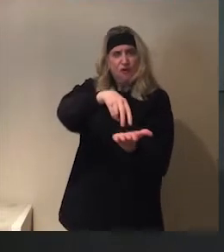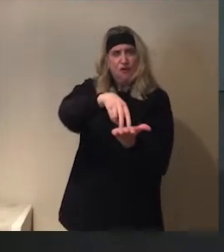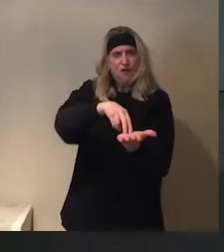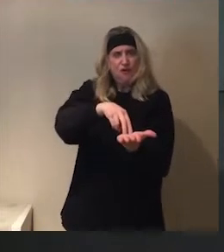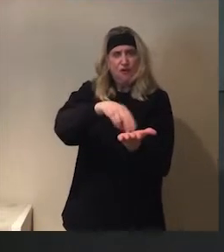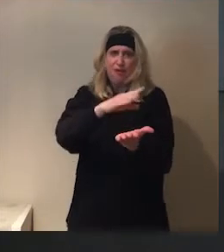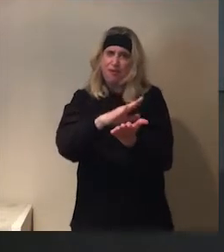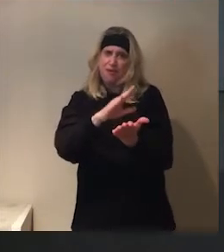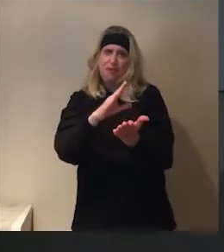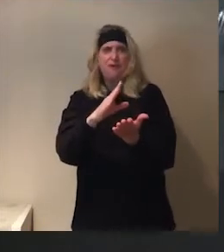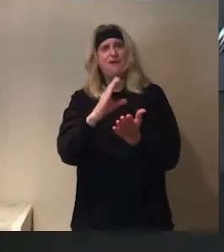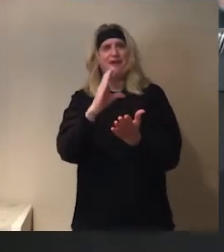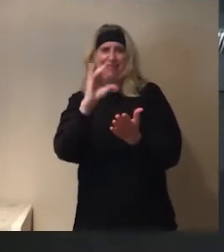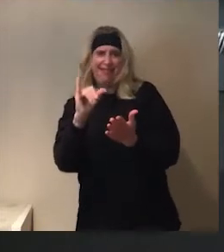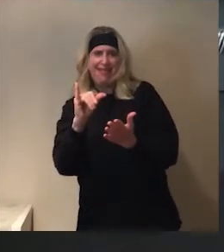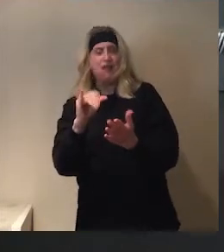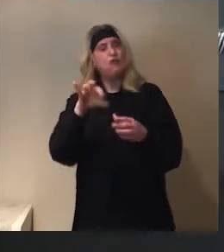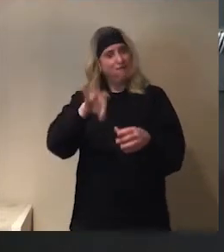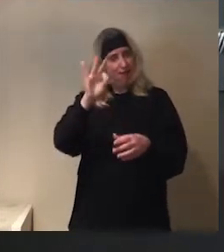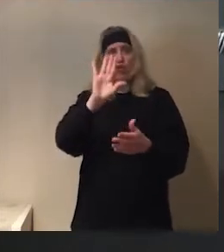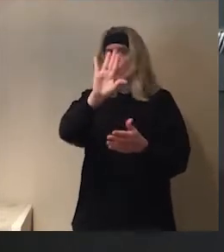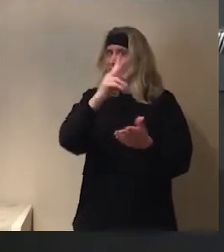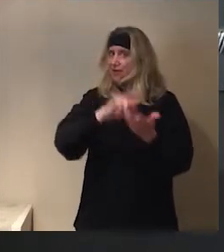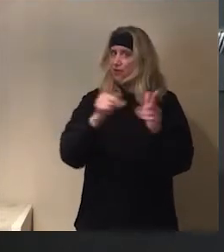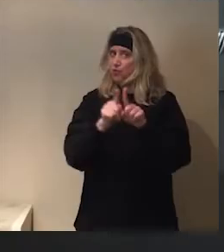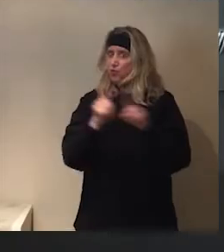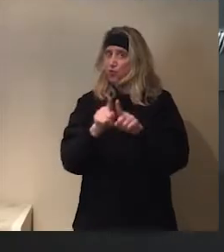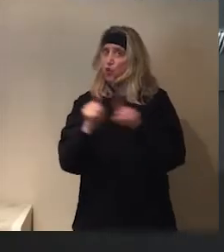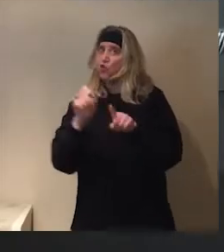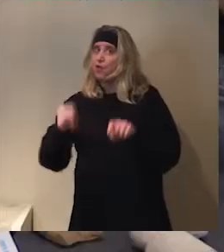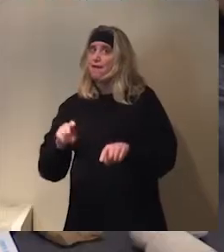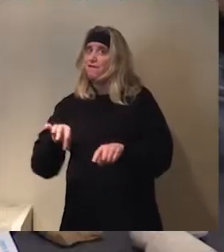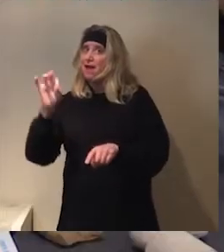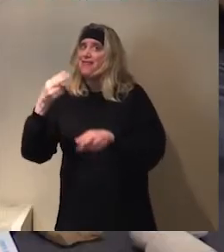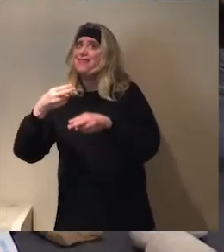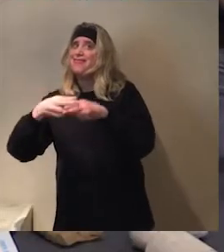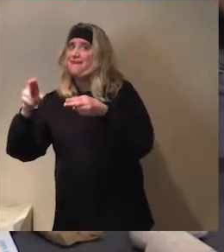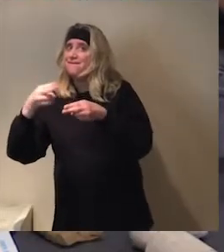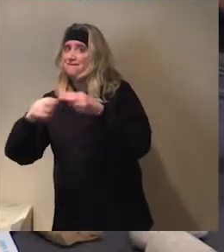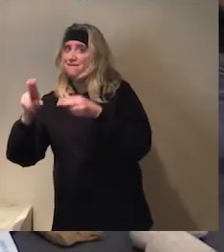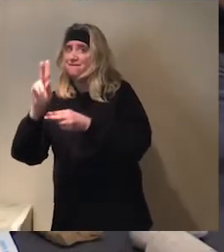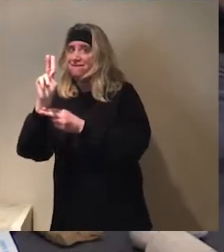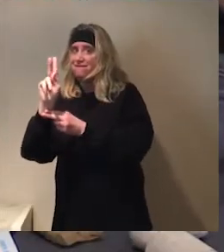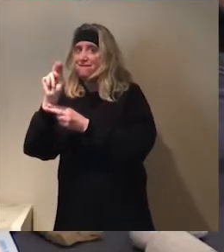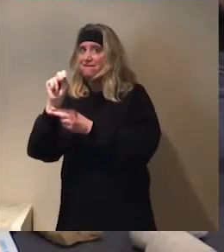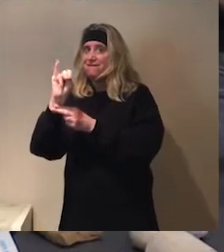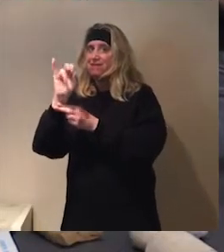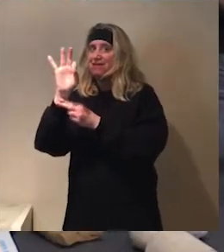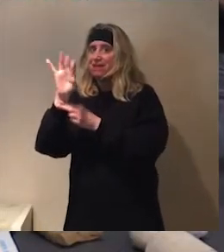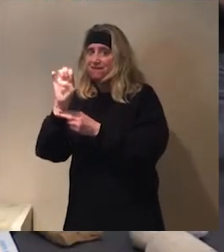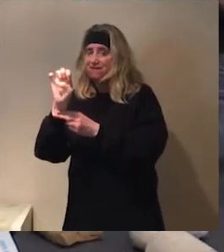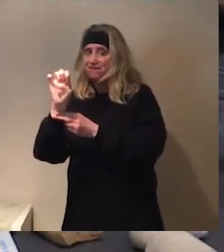kitchen as well. Yes. And also, in the kitchen, you can find a knife. Yes. Oh, wow. And you can